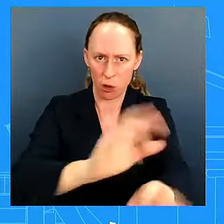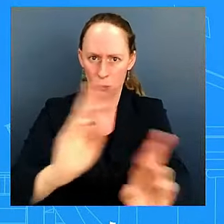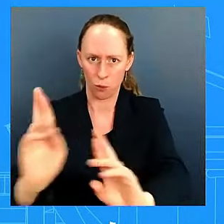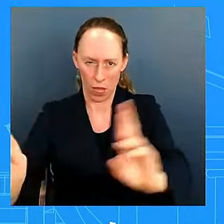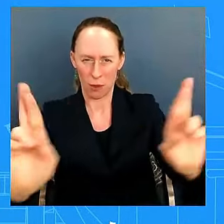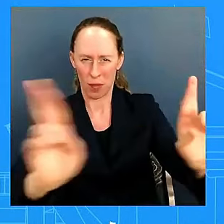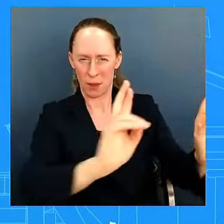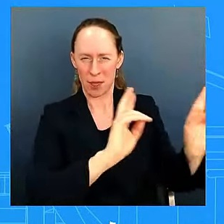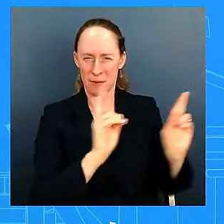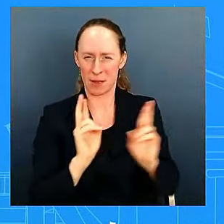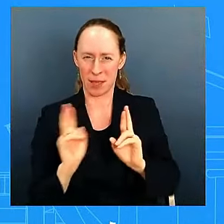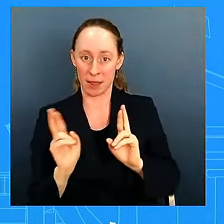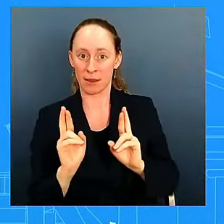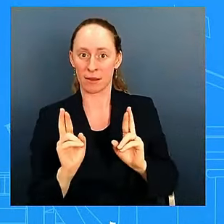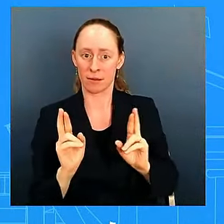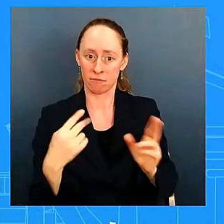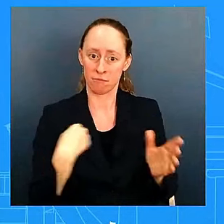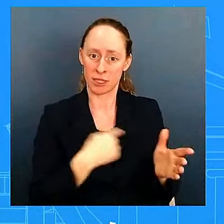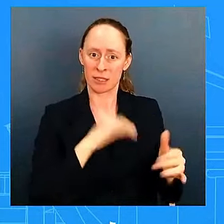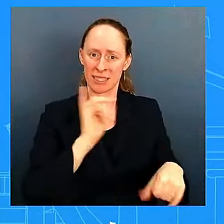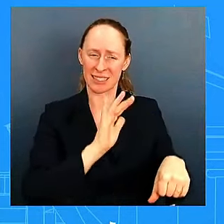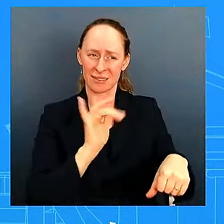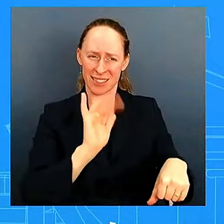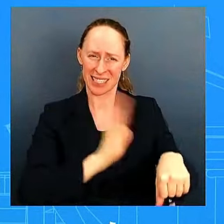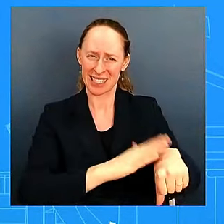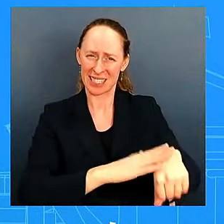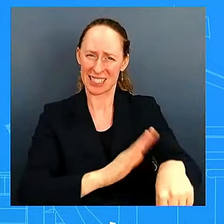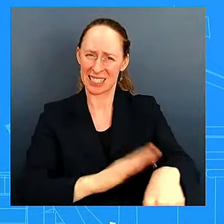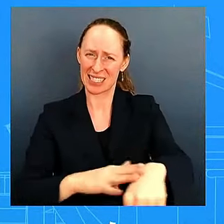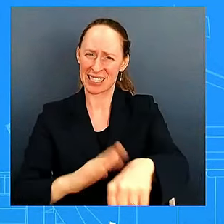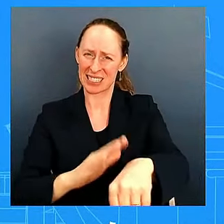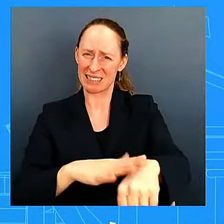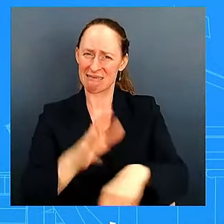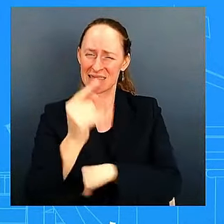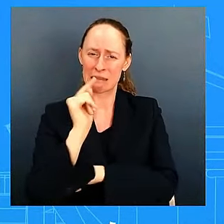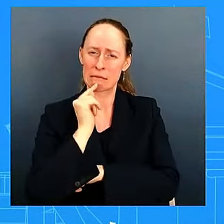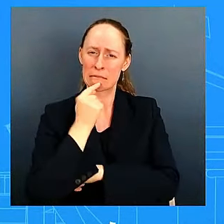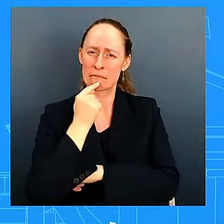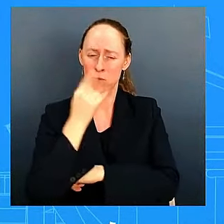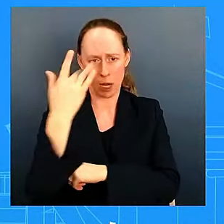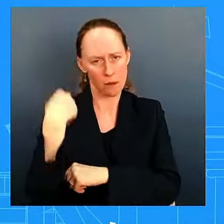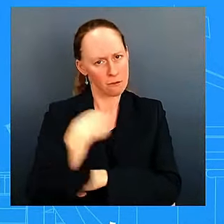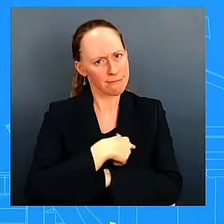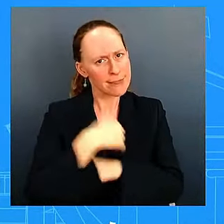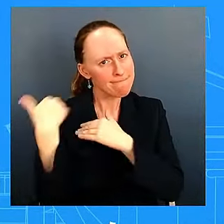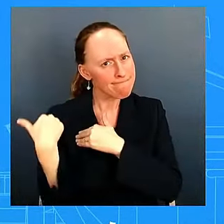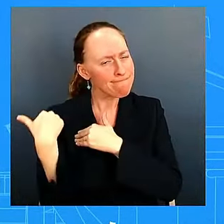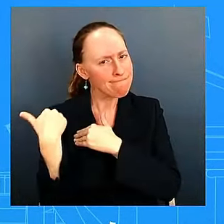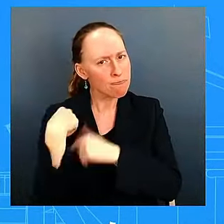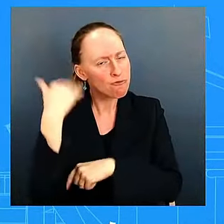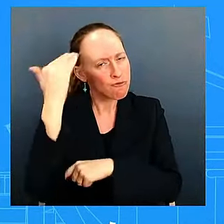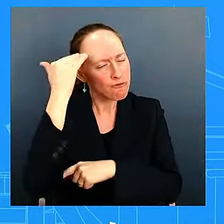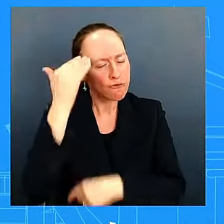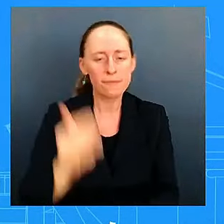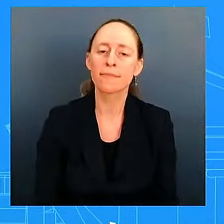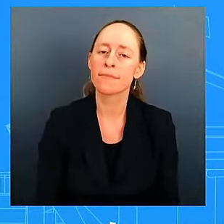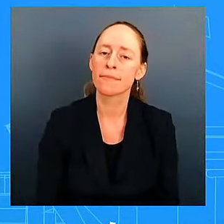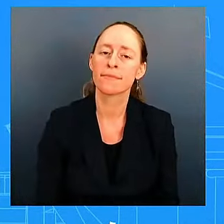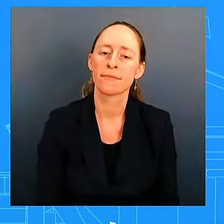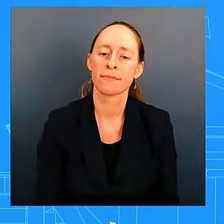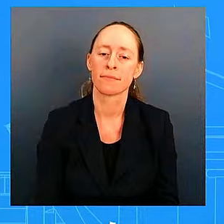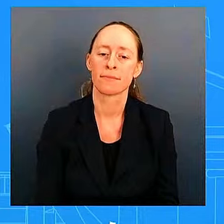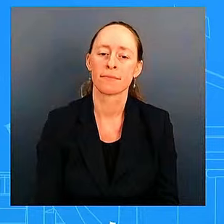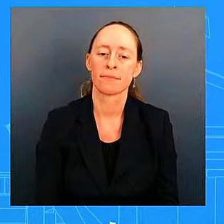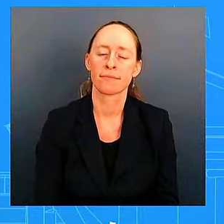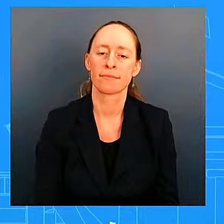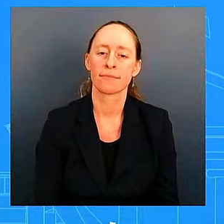job but you know we're going to do everything that we can we're going to do everything that we can following up on a previous question quickly you said you mentioned pre